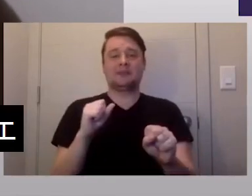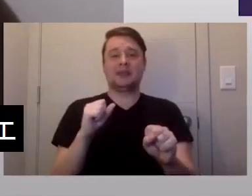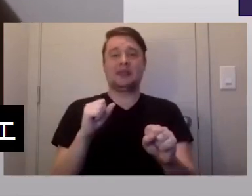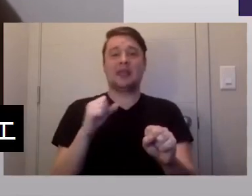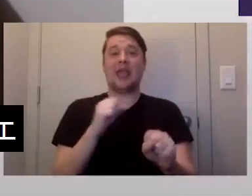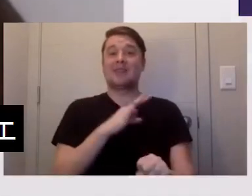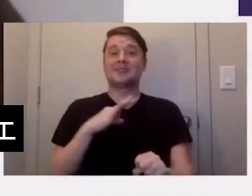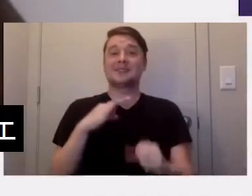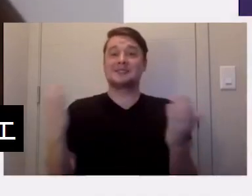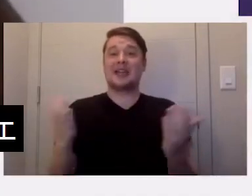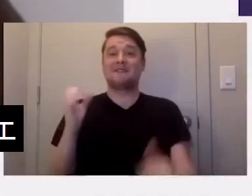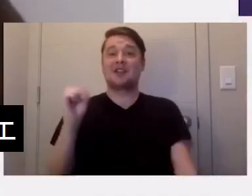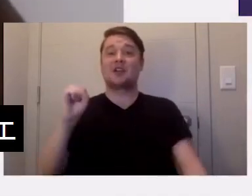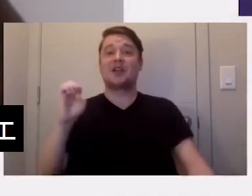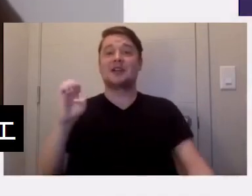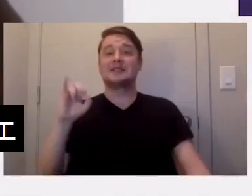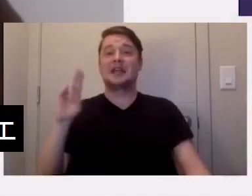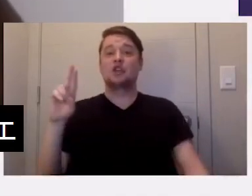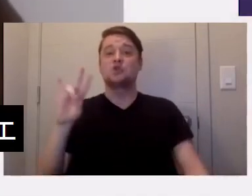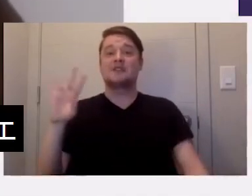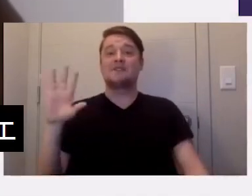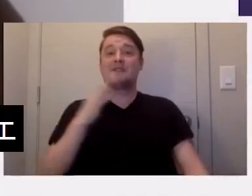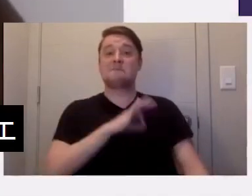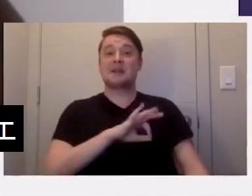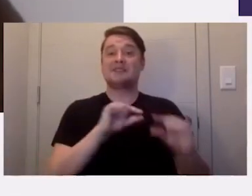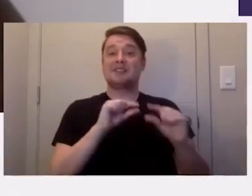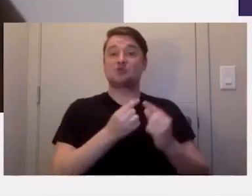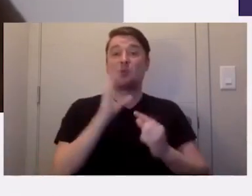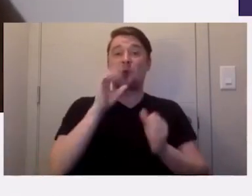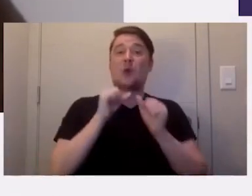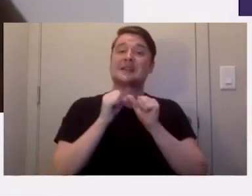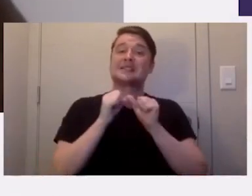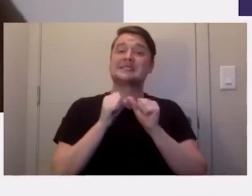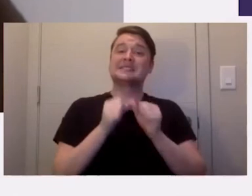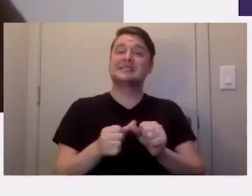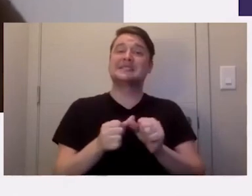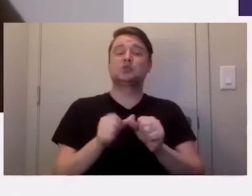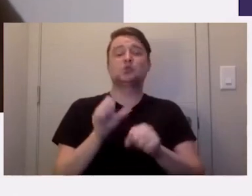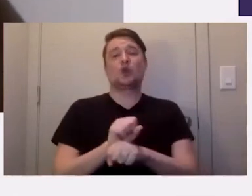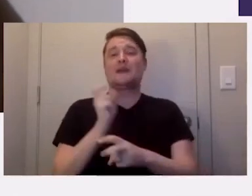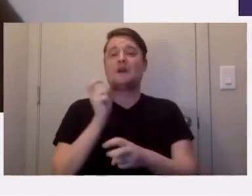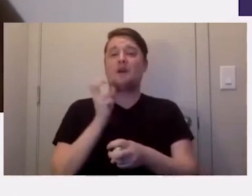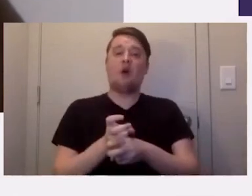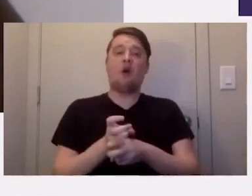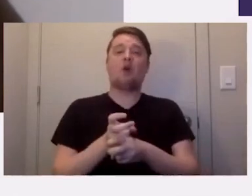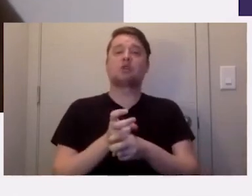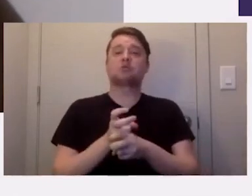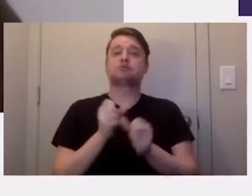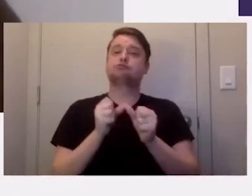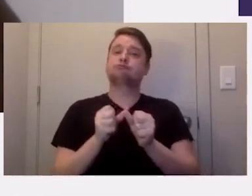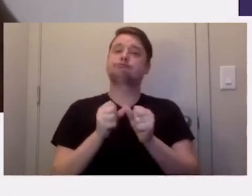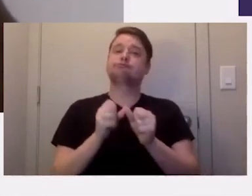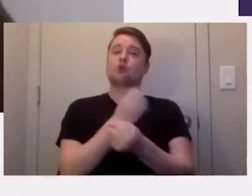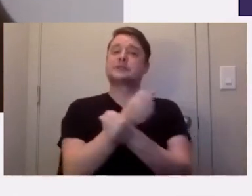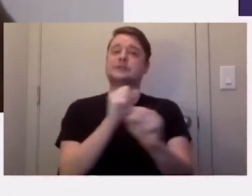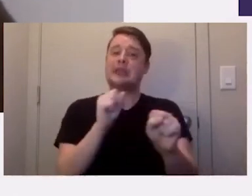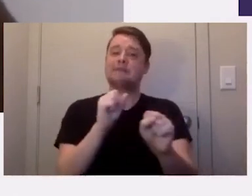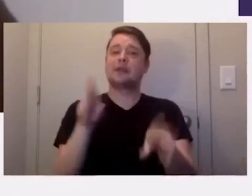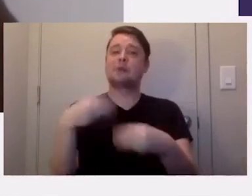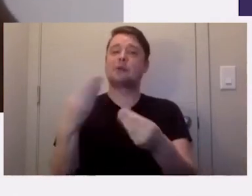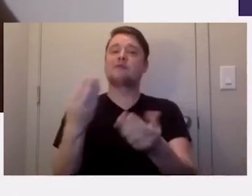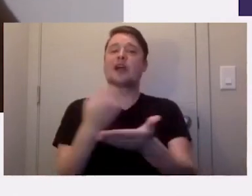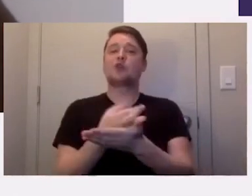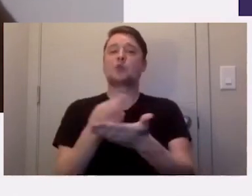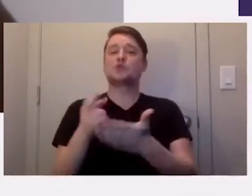staff here at SEIU's 775 Benefits Group will continue working hard to keep you safe and get you the resources that you